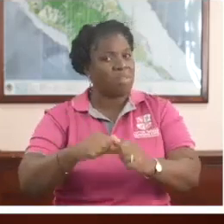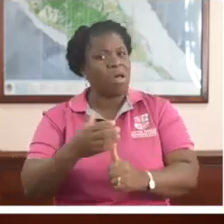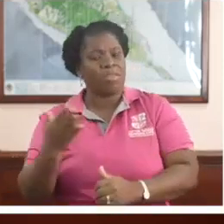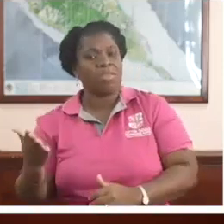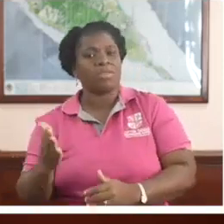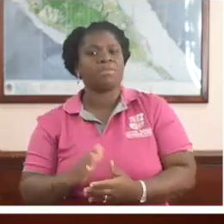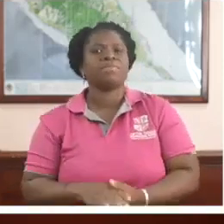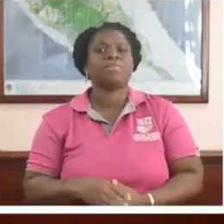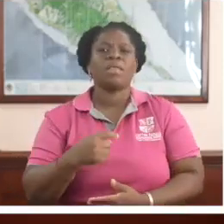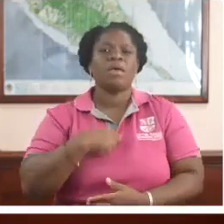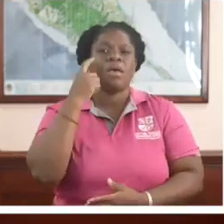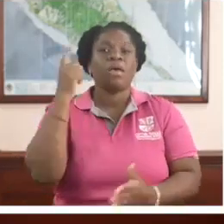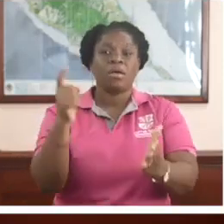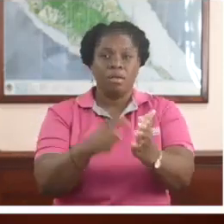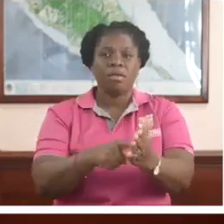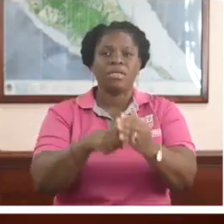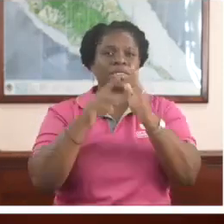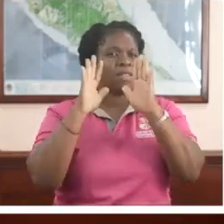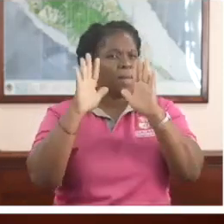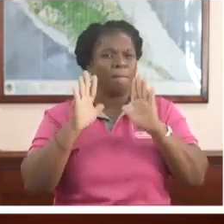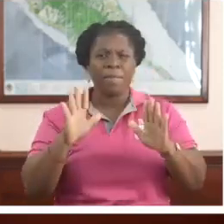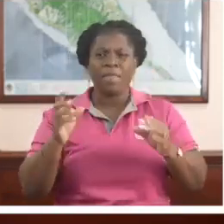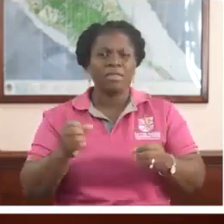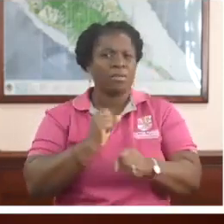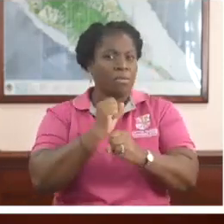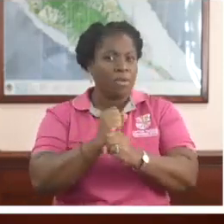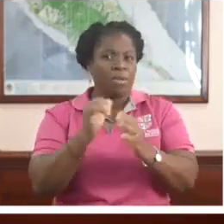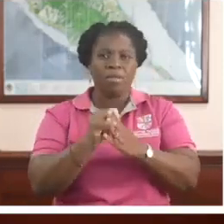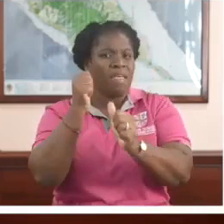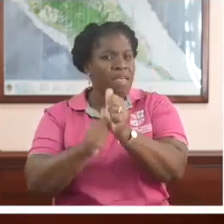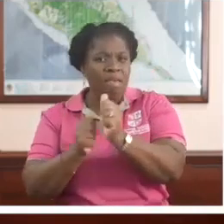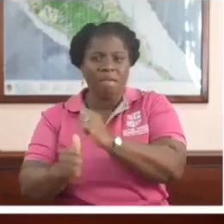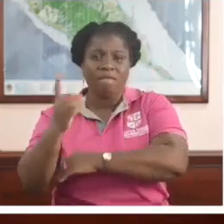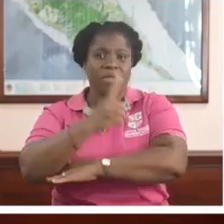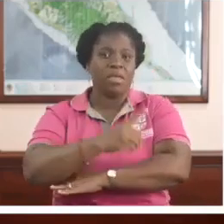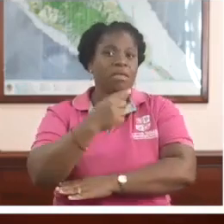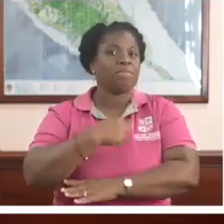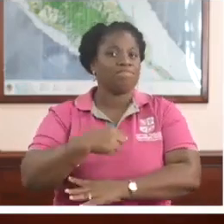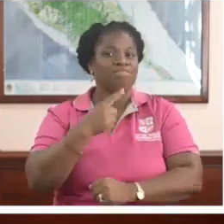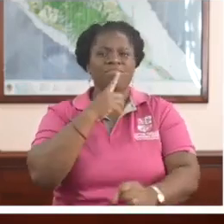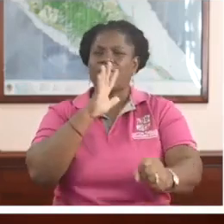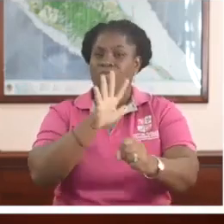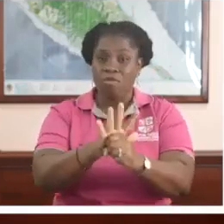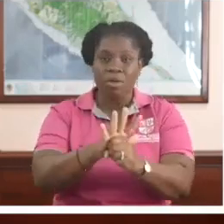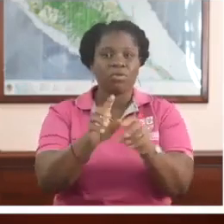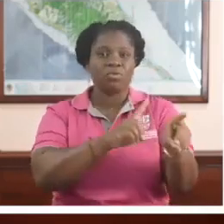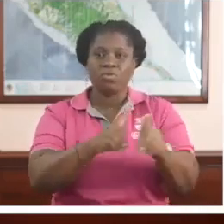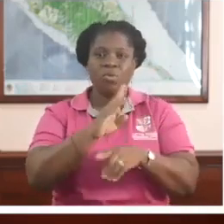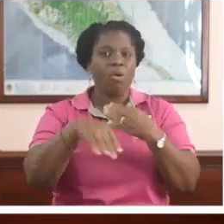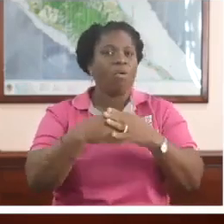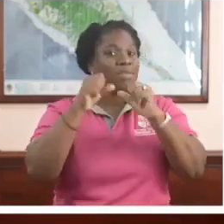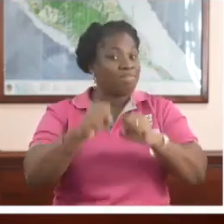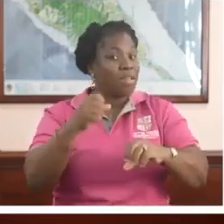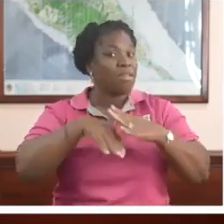I acknowledge the amazing contribution that our nurses and midwives make on a daily basis, and I hereby